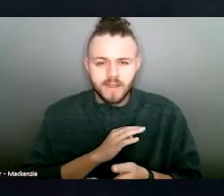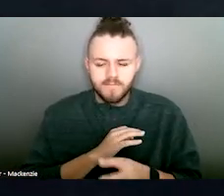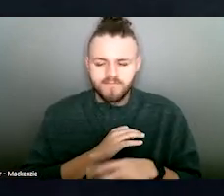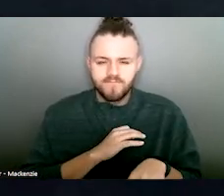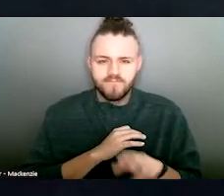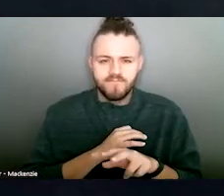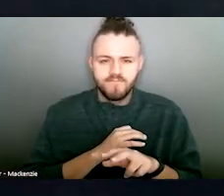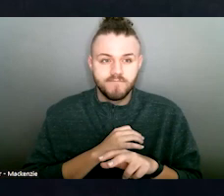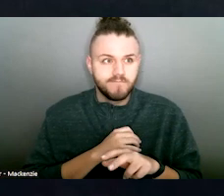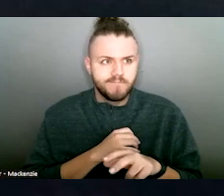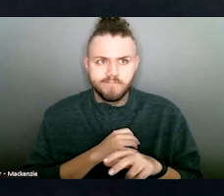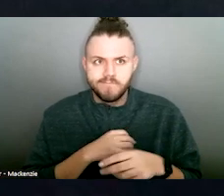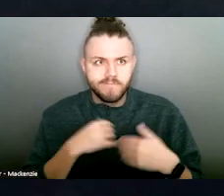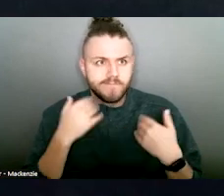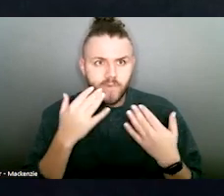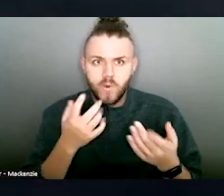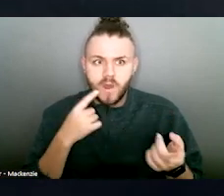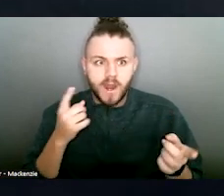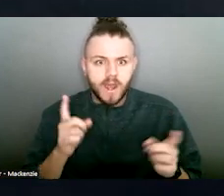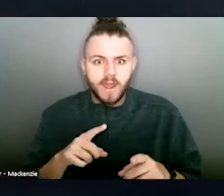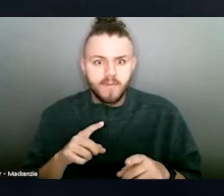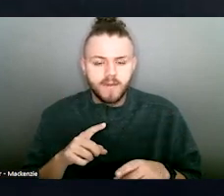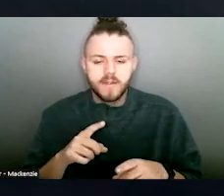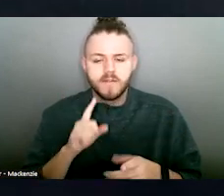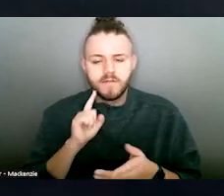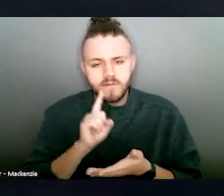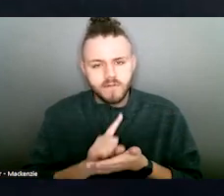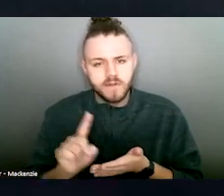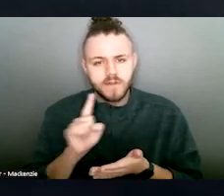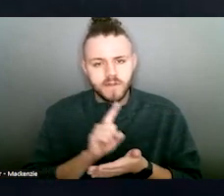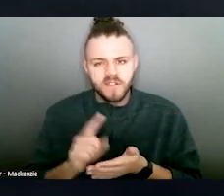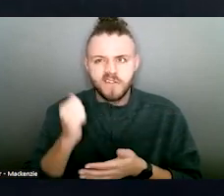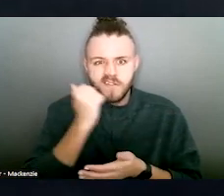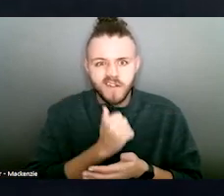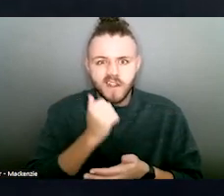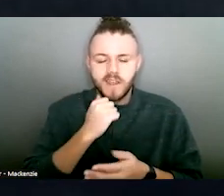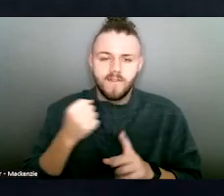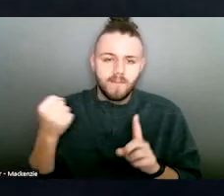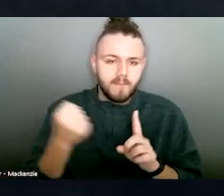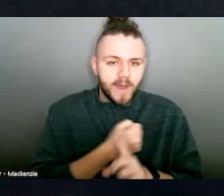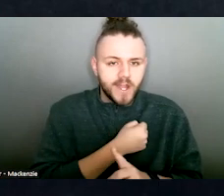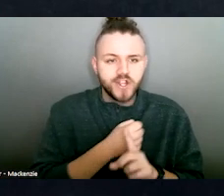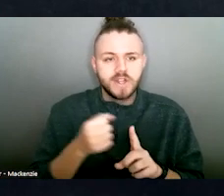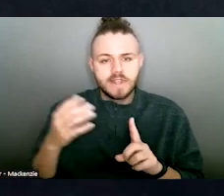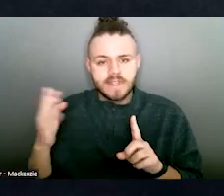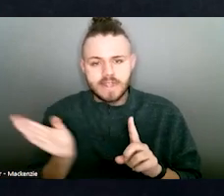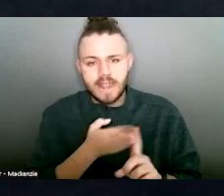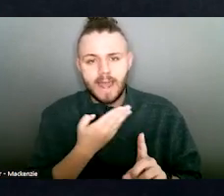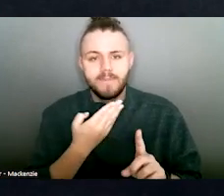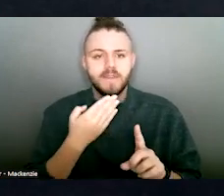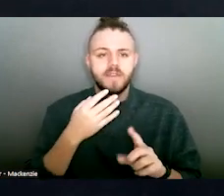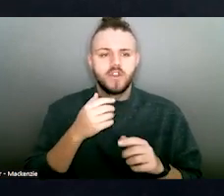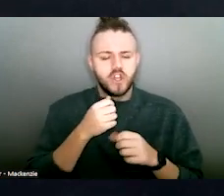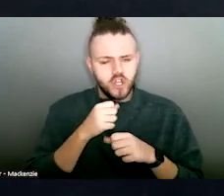know what happened. You endure weekly to daily cycles of slaps and punch it with constant verbal